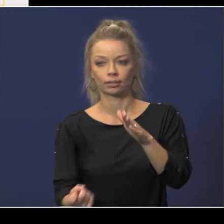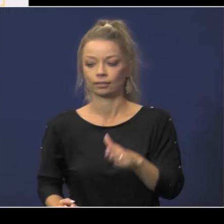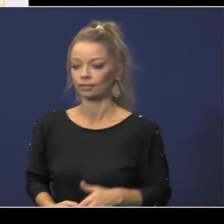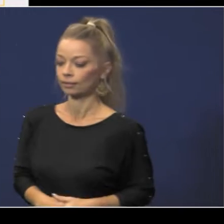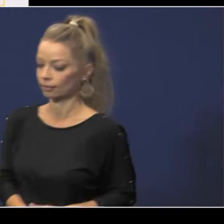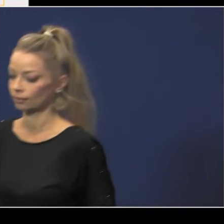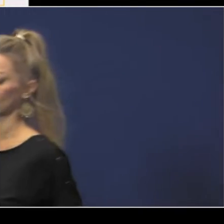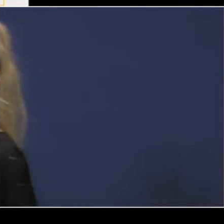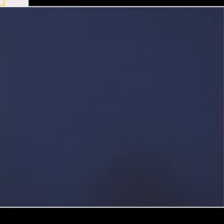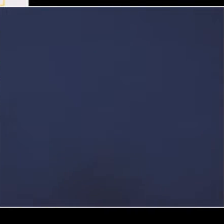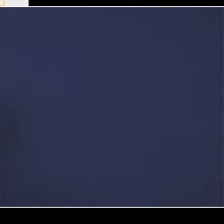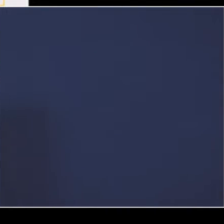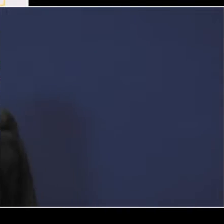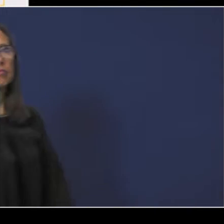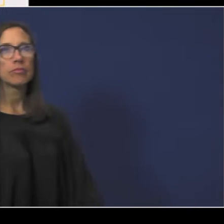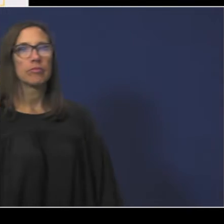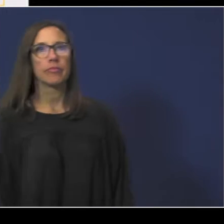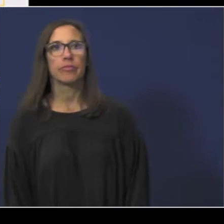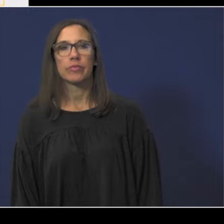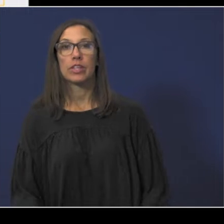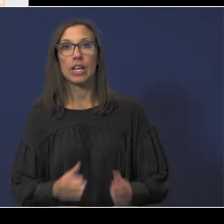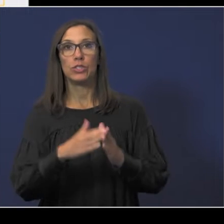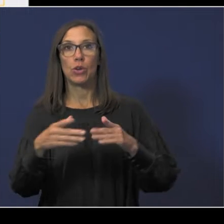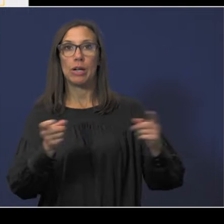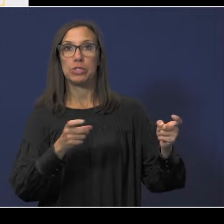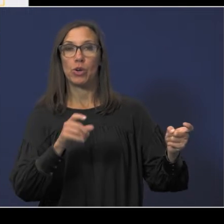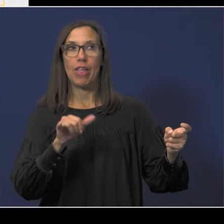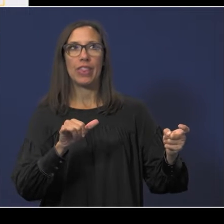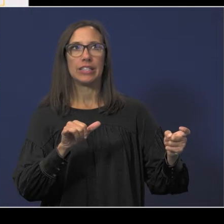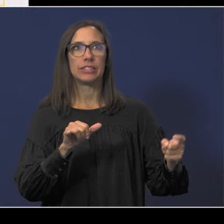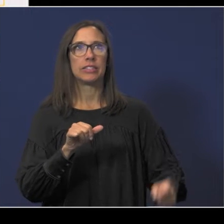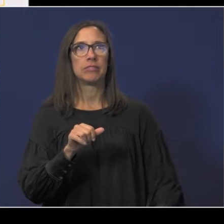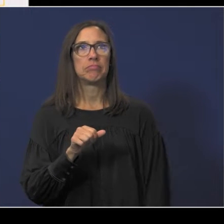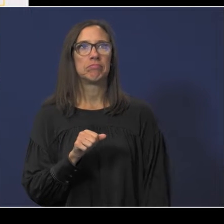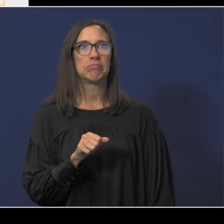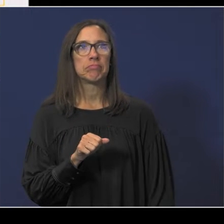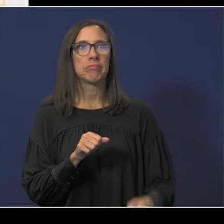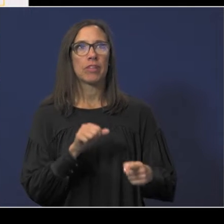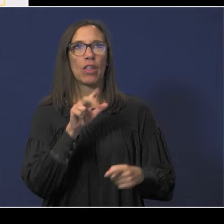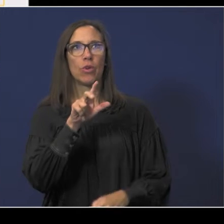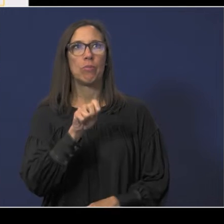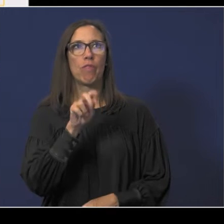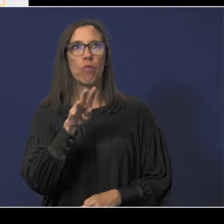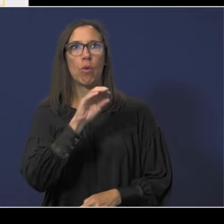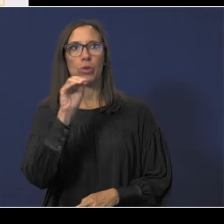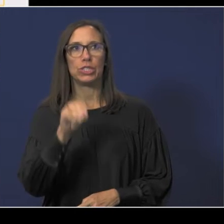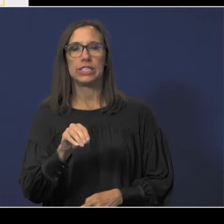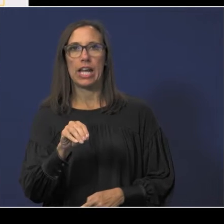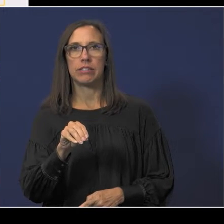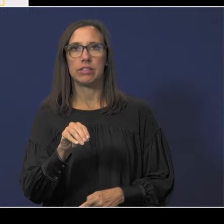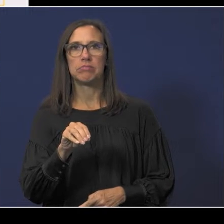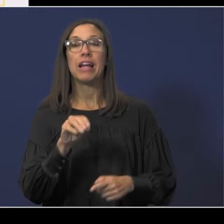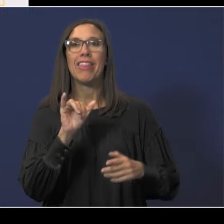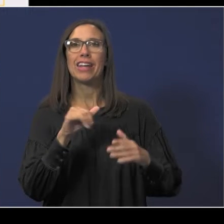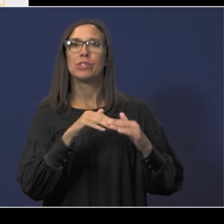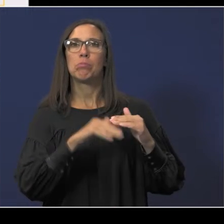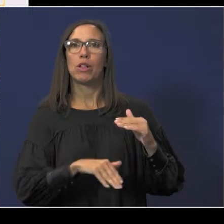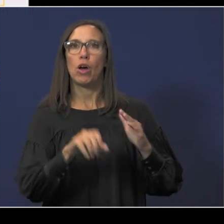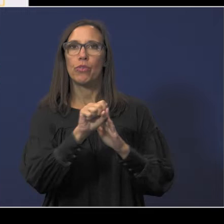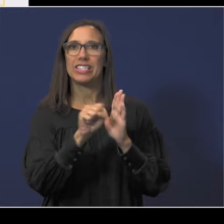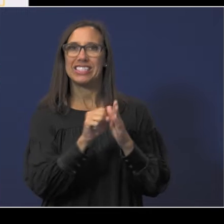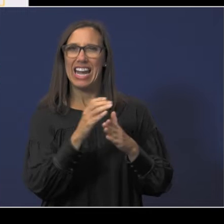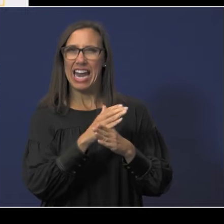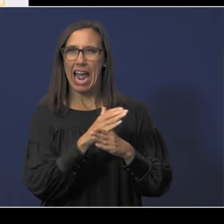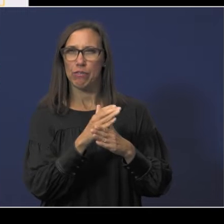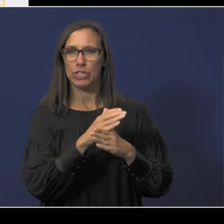is 1.7 percent of total expenditures and it well remains well below the state average of 3